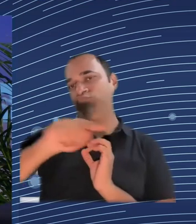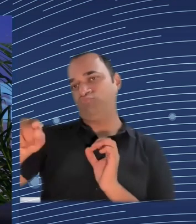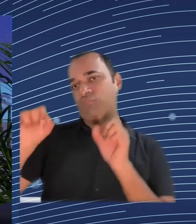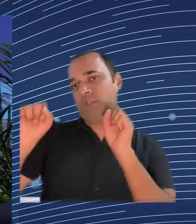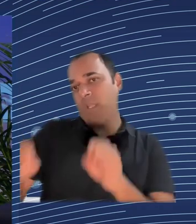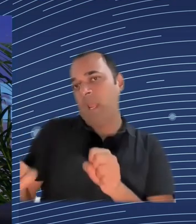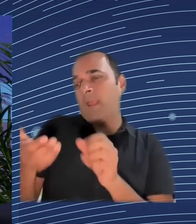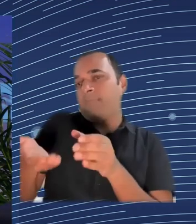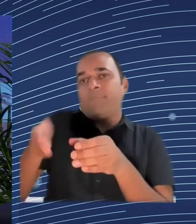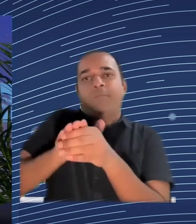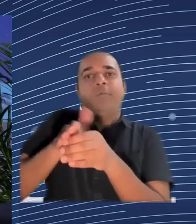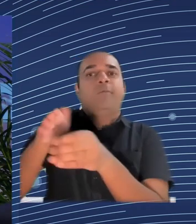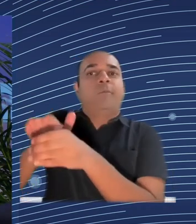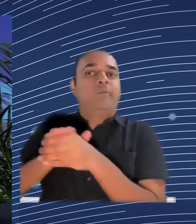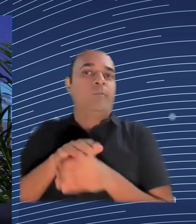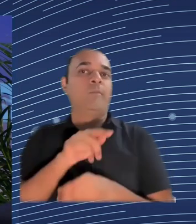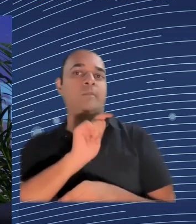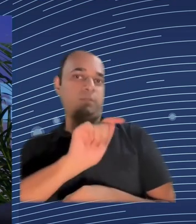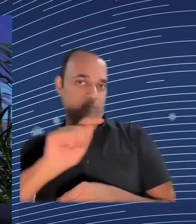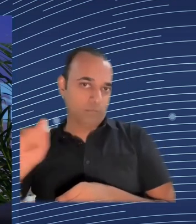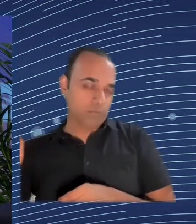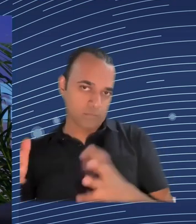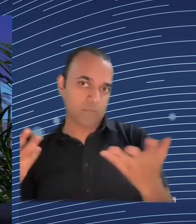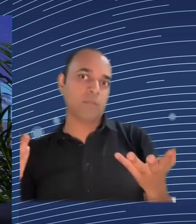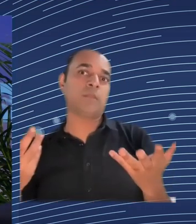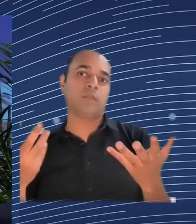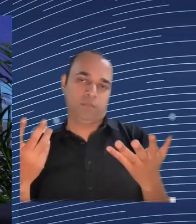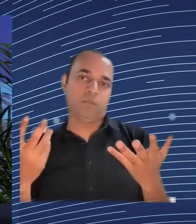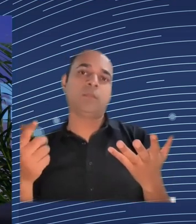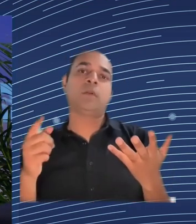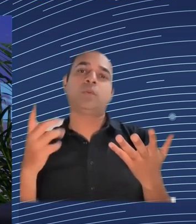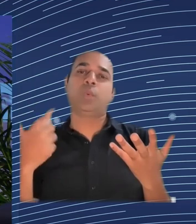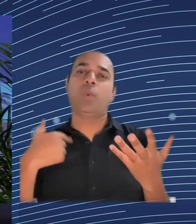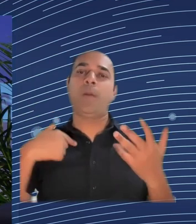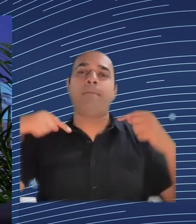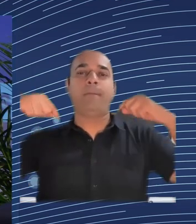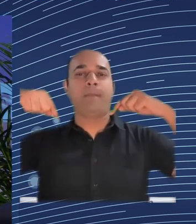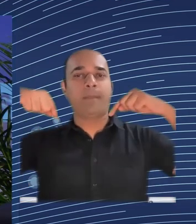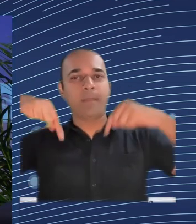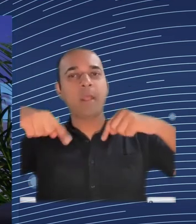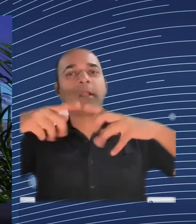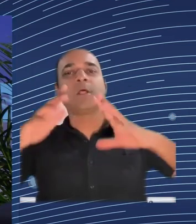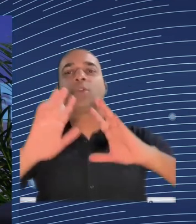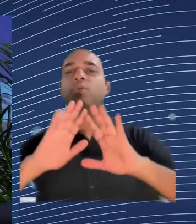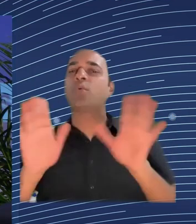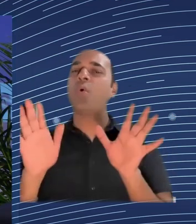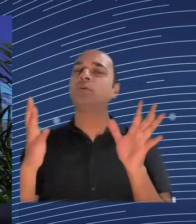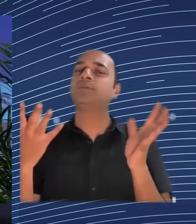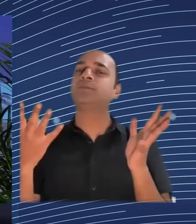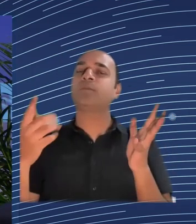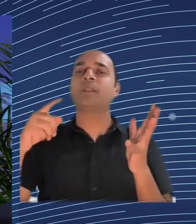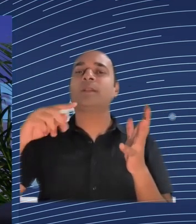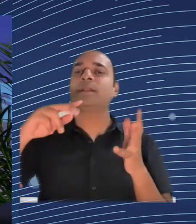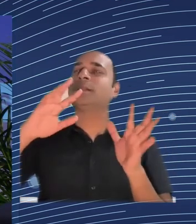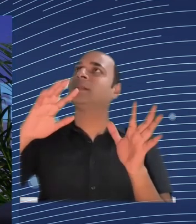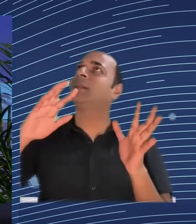It's a type of a how we should set priorities involving regions. It's a type of an answer I think I could deliver from what we